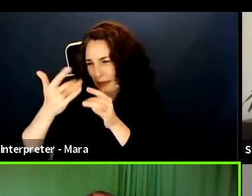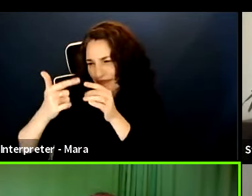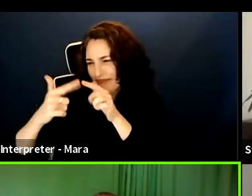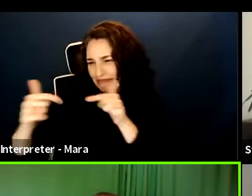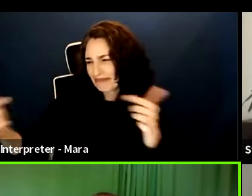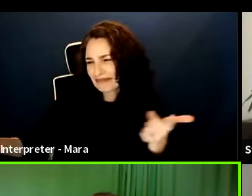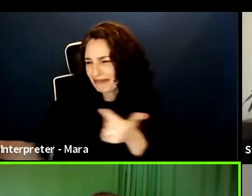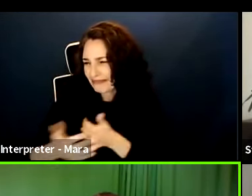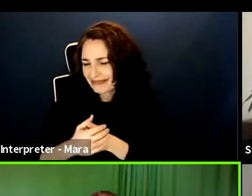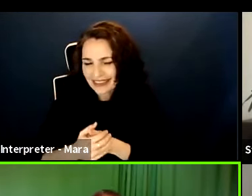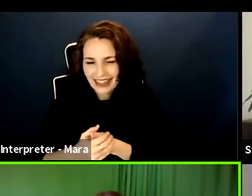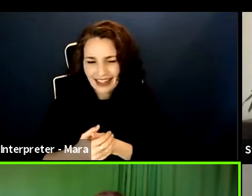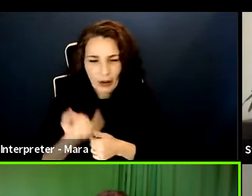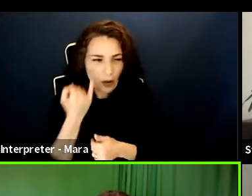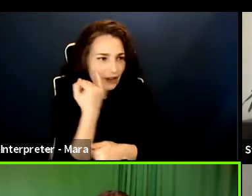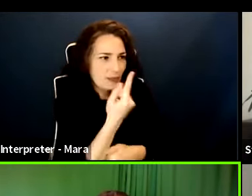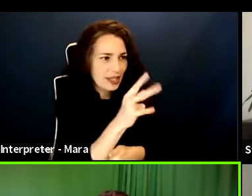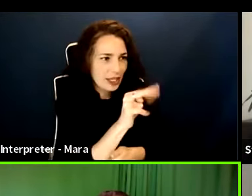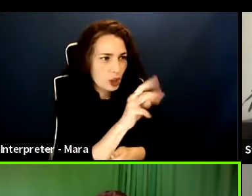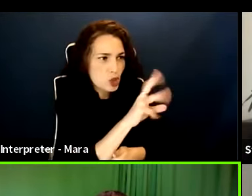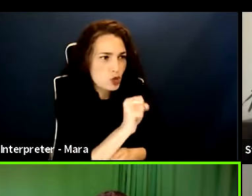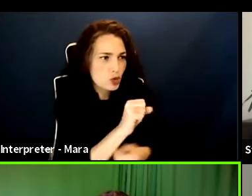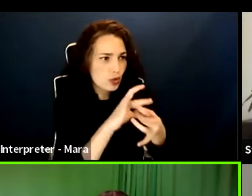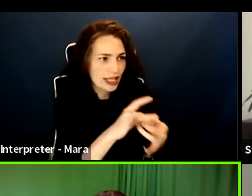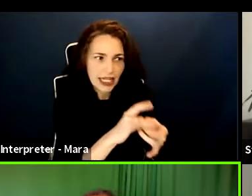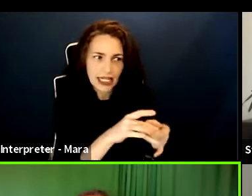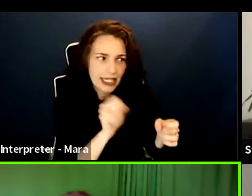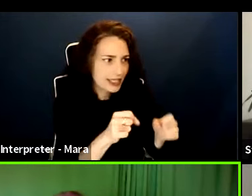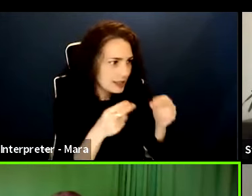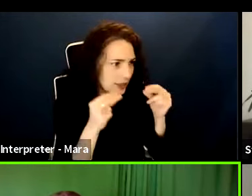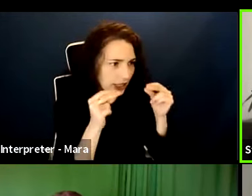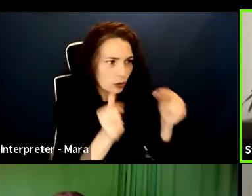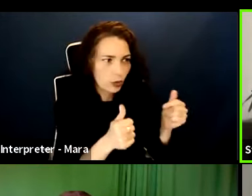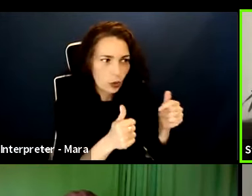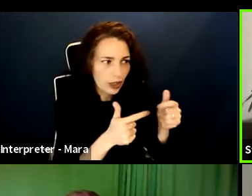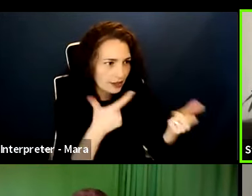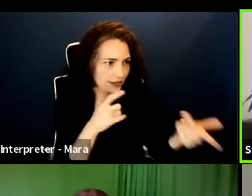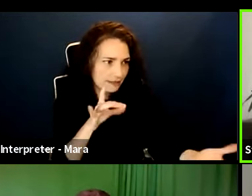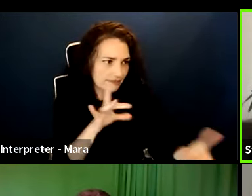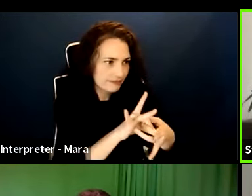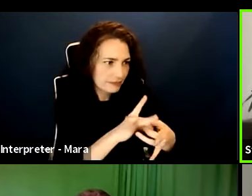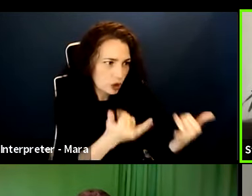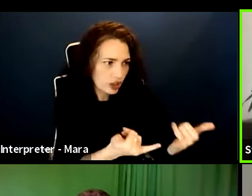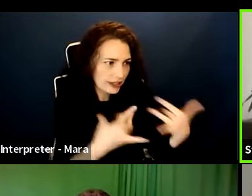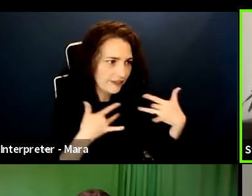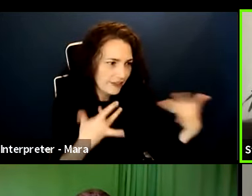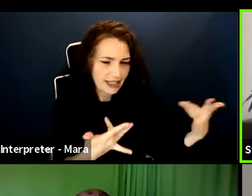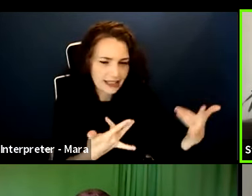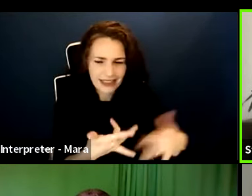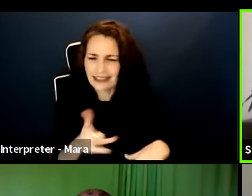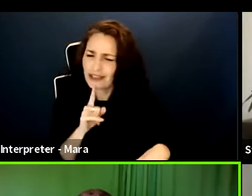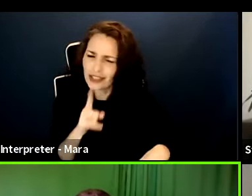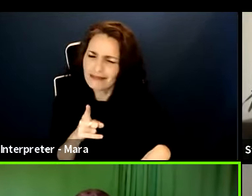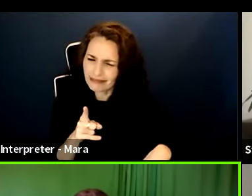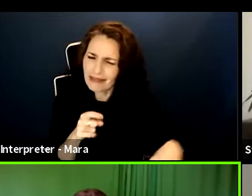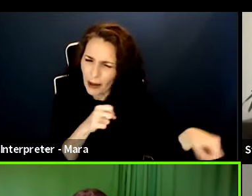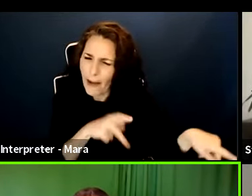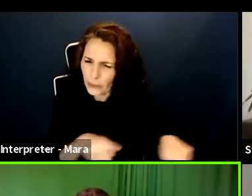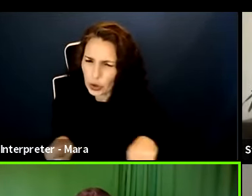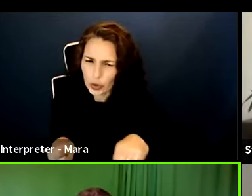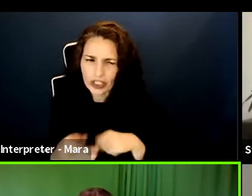right away. And now with this one, he can do that. used to be so complicated. Wonderful. And Troy, do you have thoughts on like